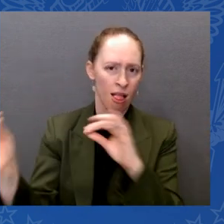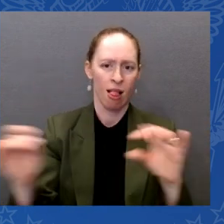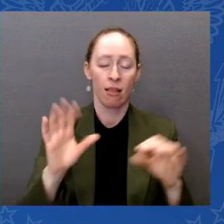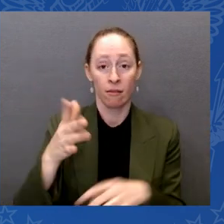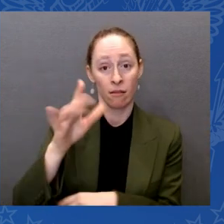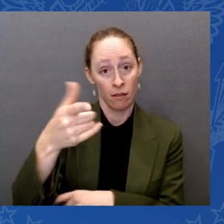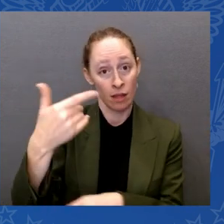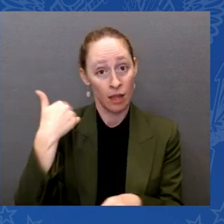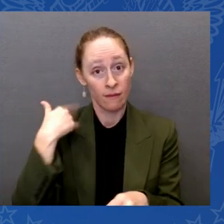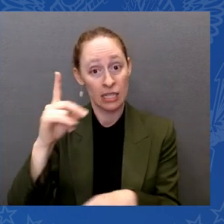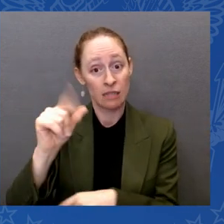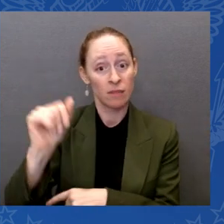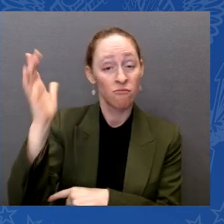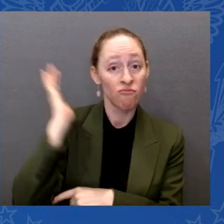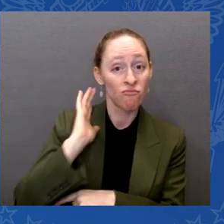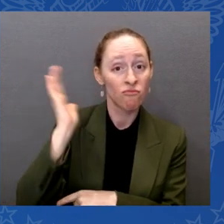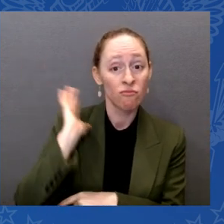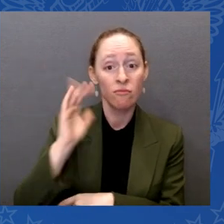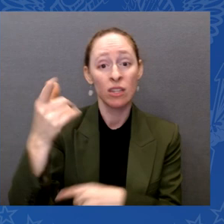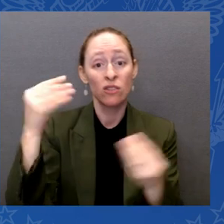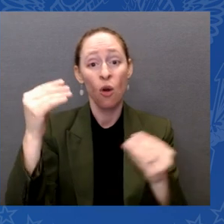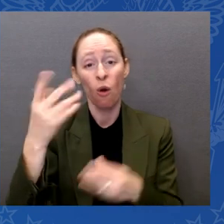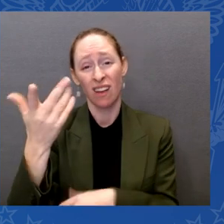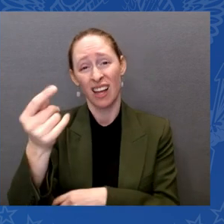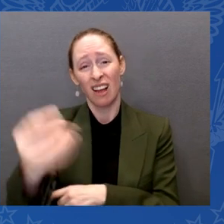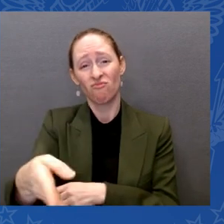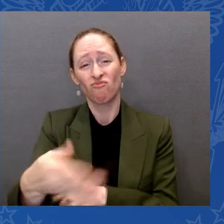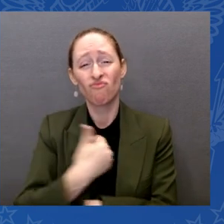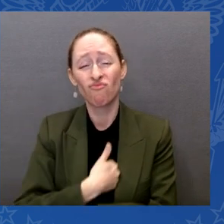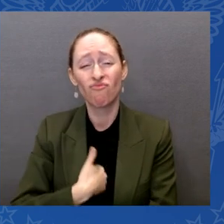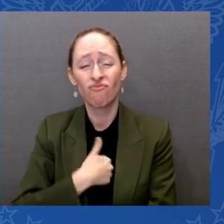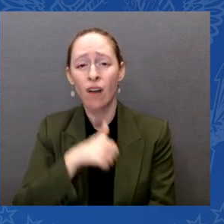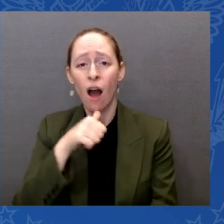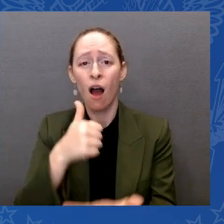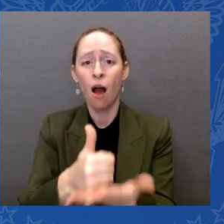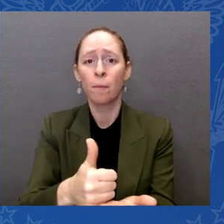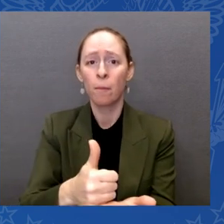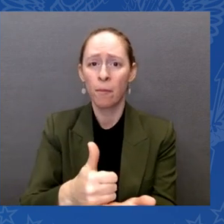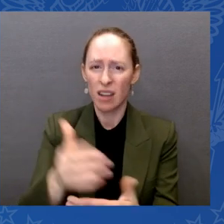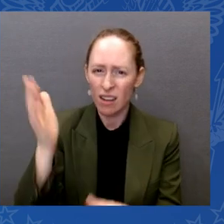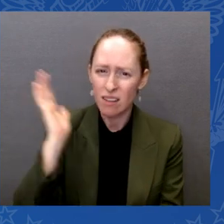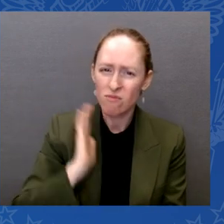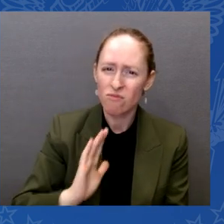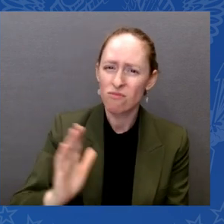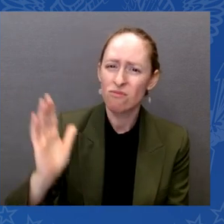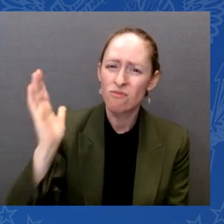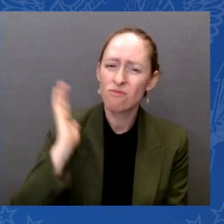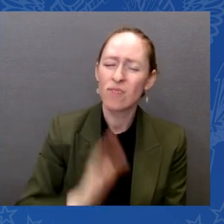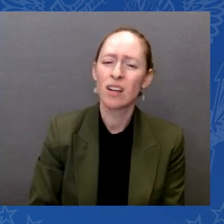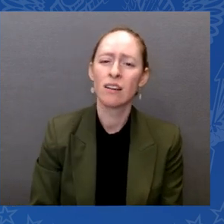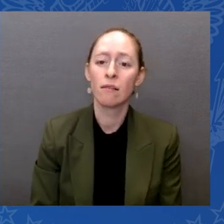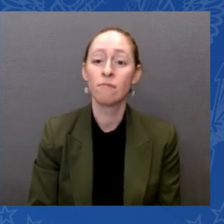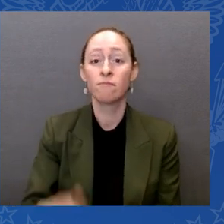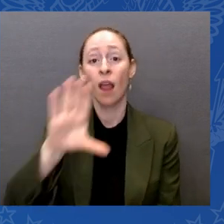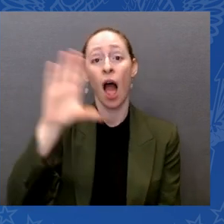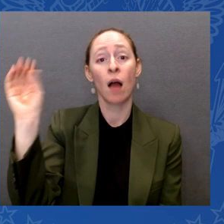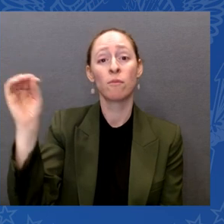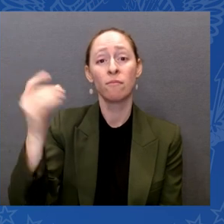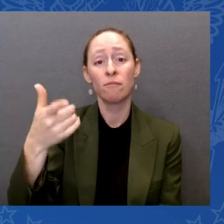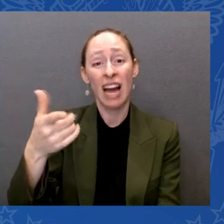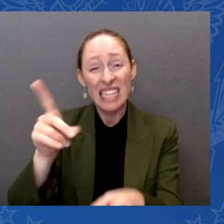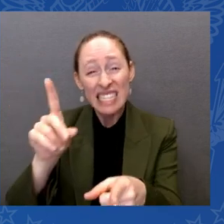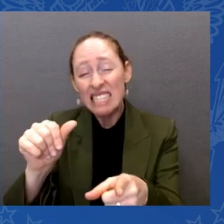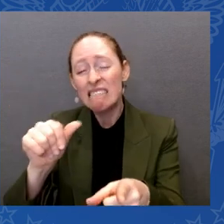employees could refuse to hire you. Employers could refuse to hire you. If you used a wheelchair, there was no required accommodation